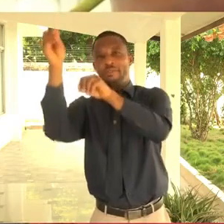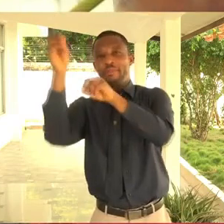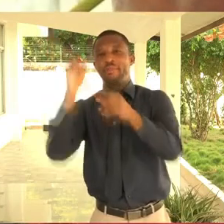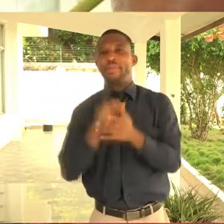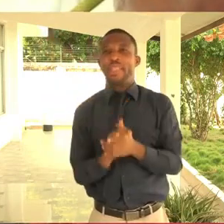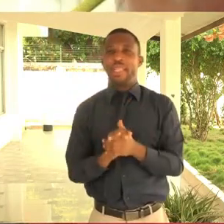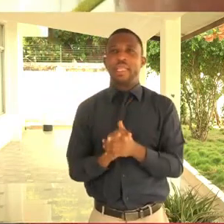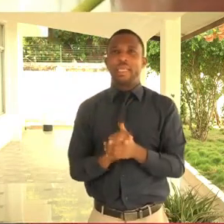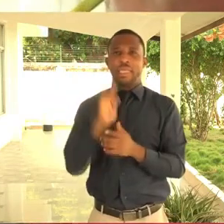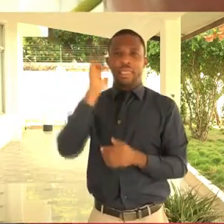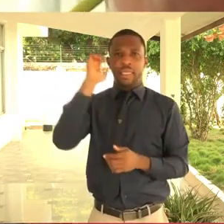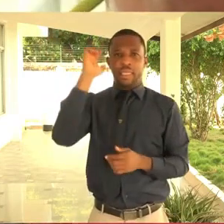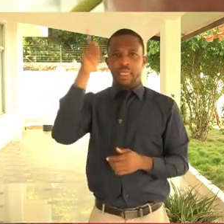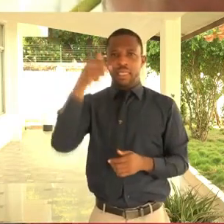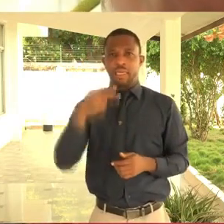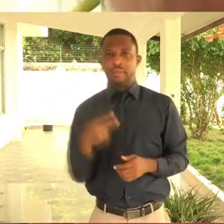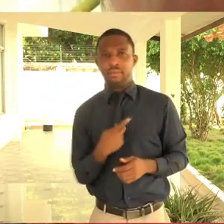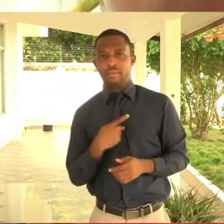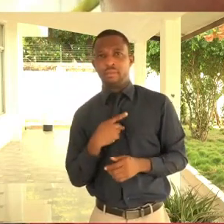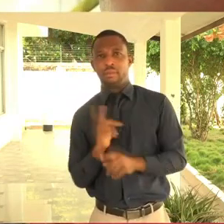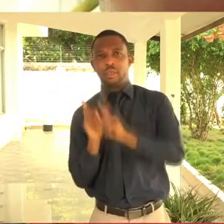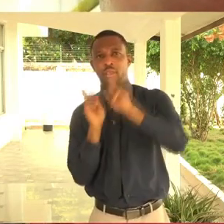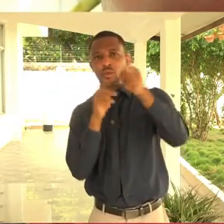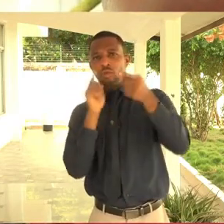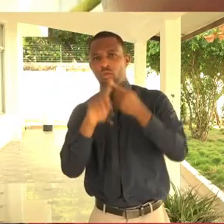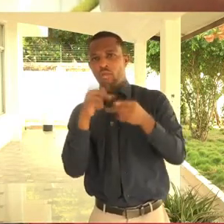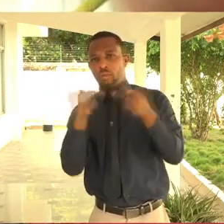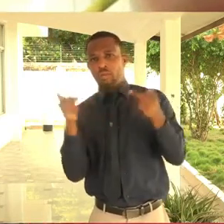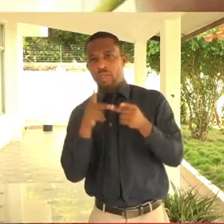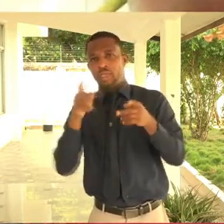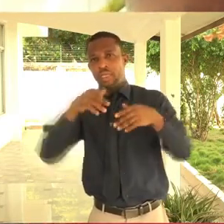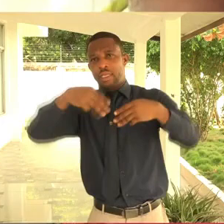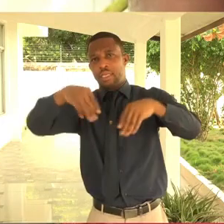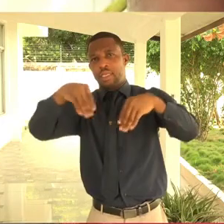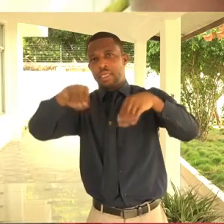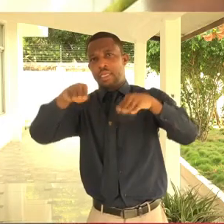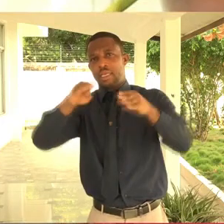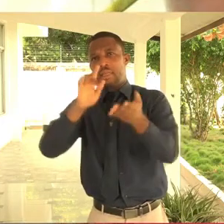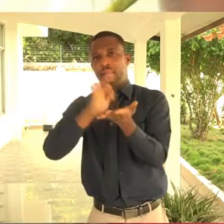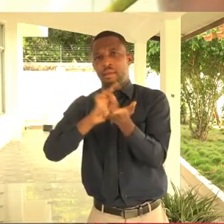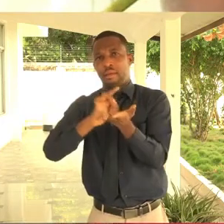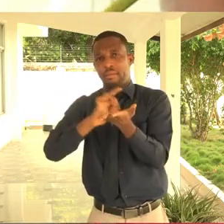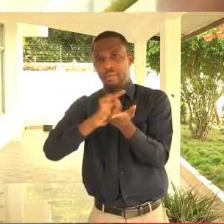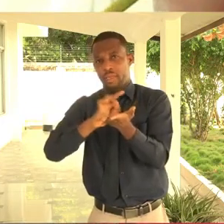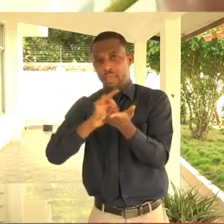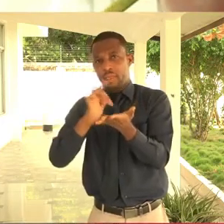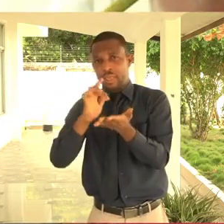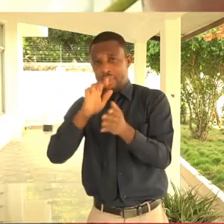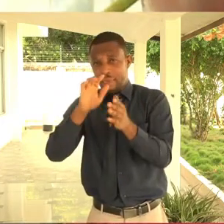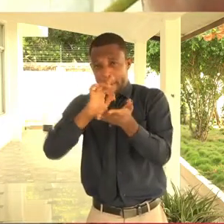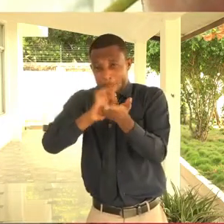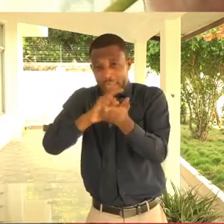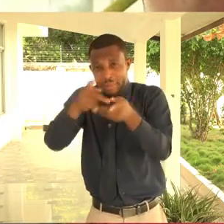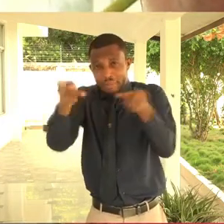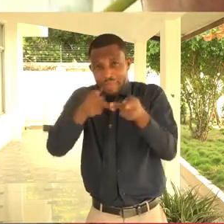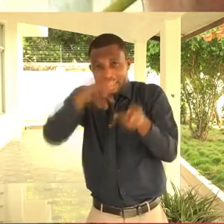a pharmaceutical company, where, you know, as part of giving back to society, they've employed a lot of deaf people